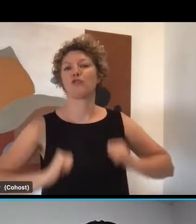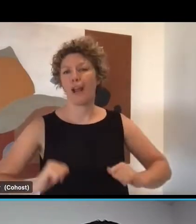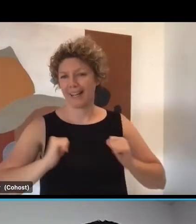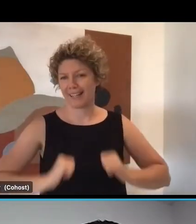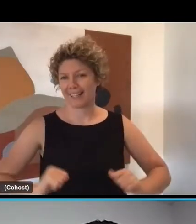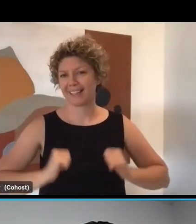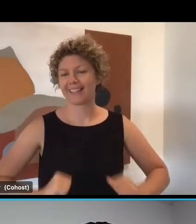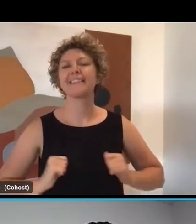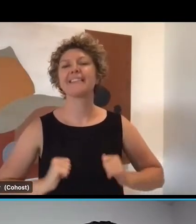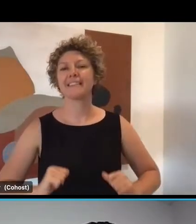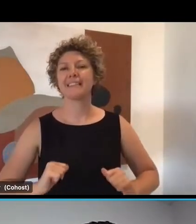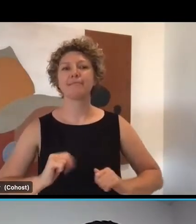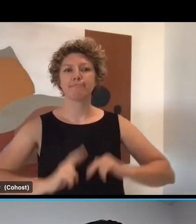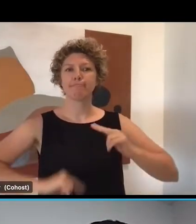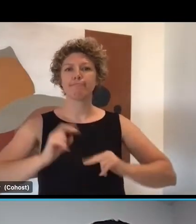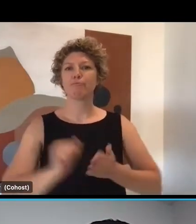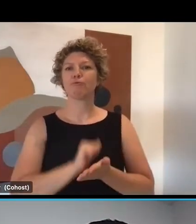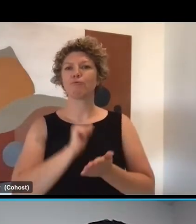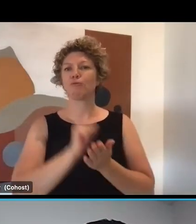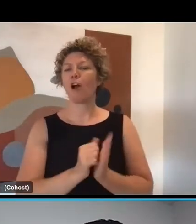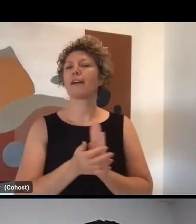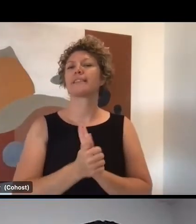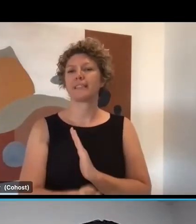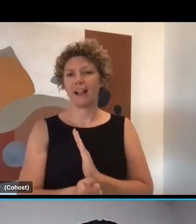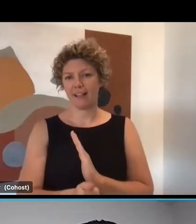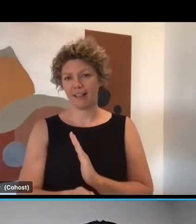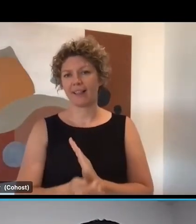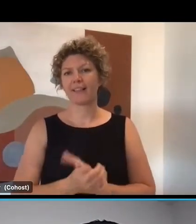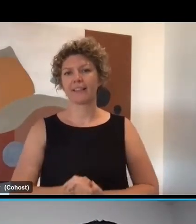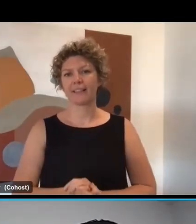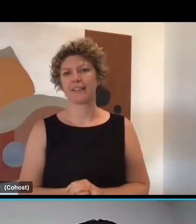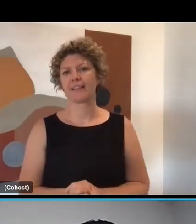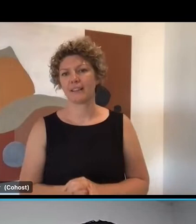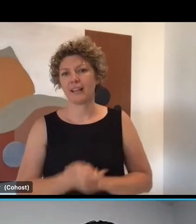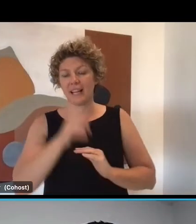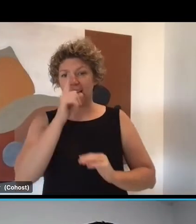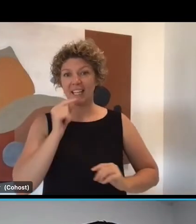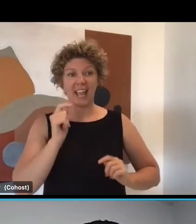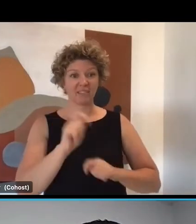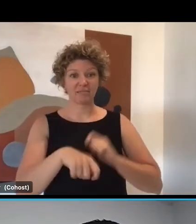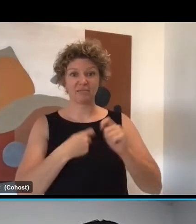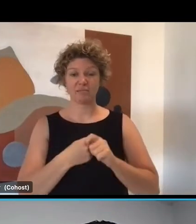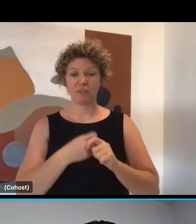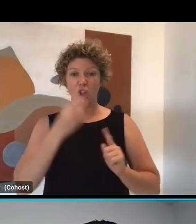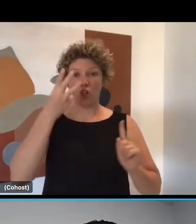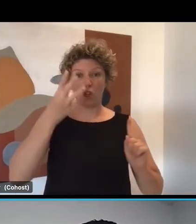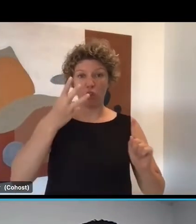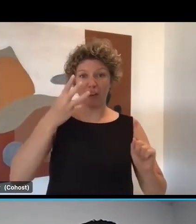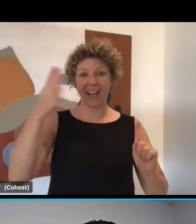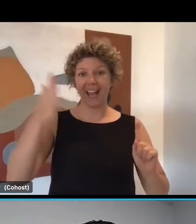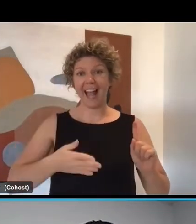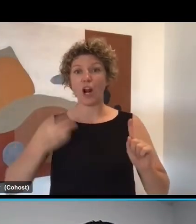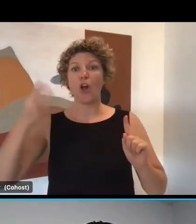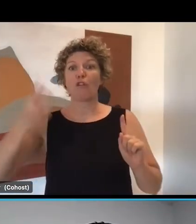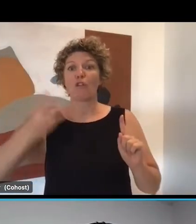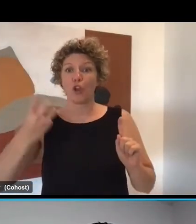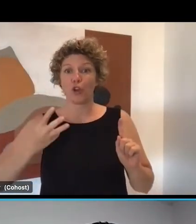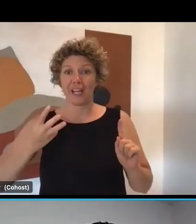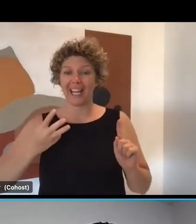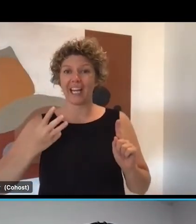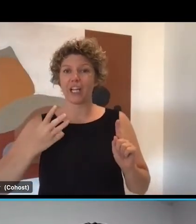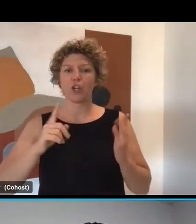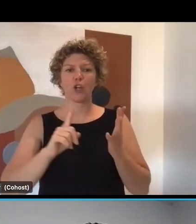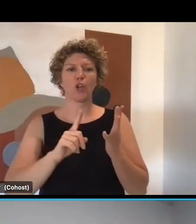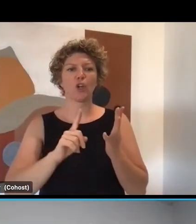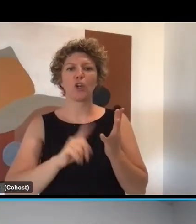care role skill set so that they can come into the sector with three out of 13 units of competency completed of their certificate three individual support.